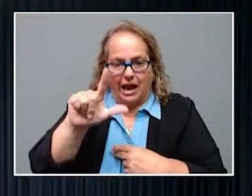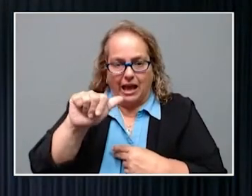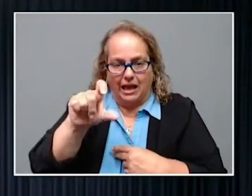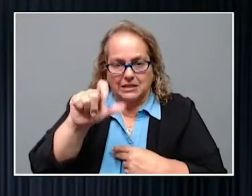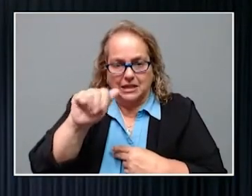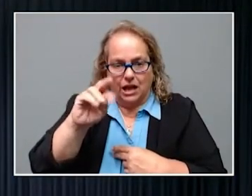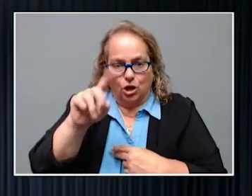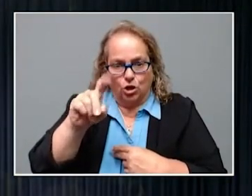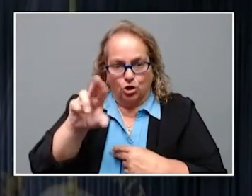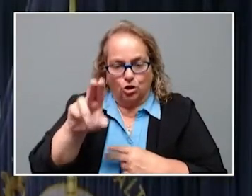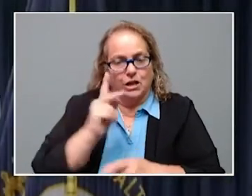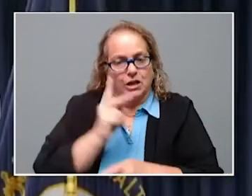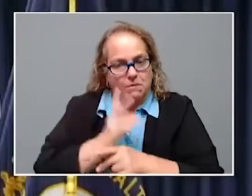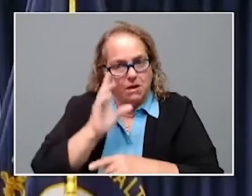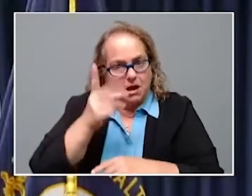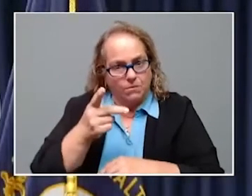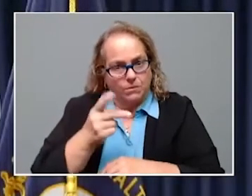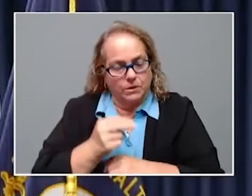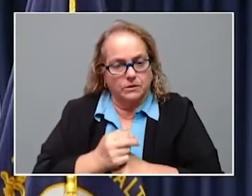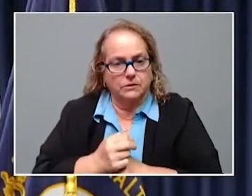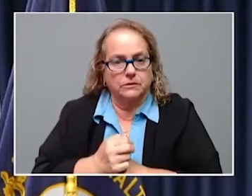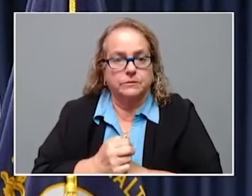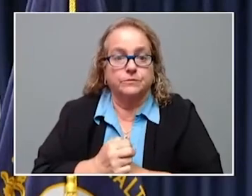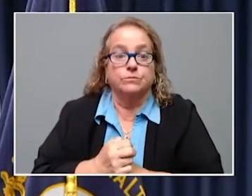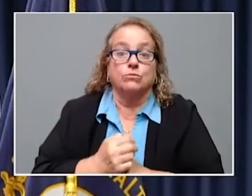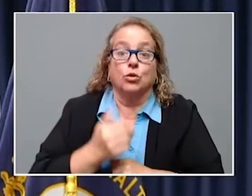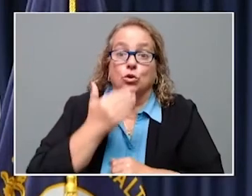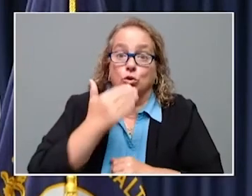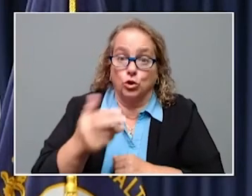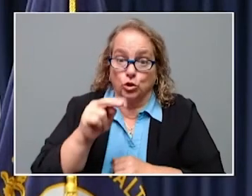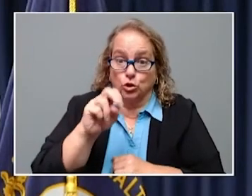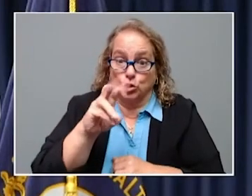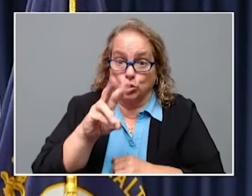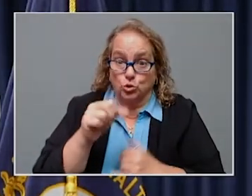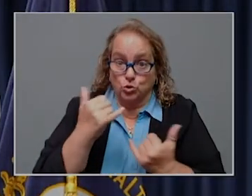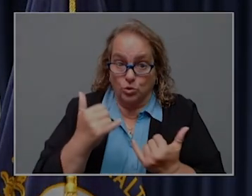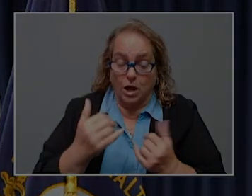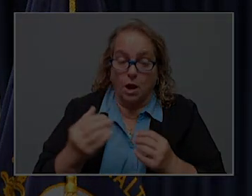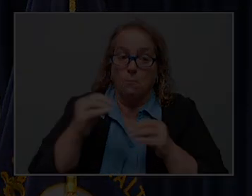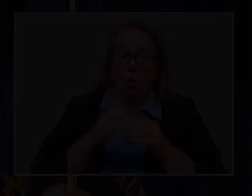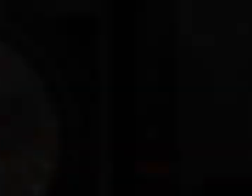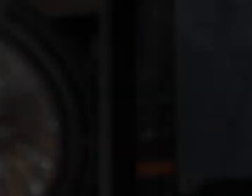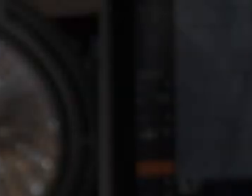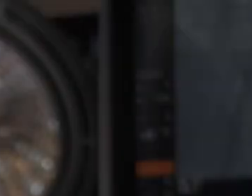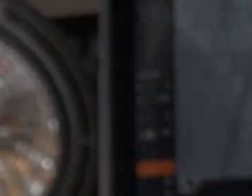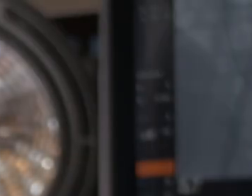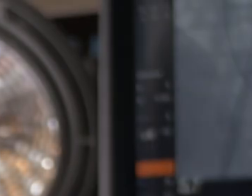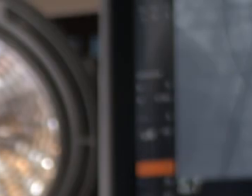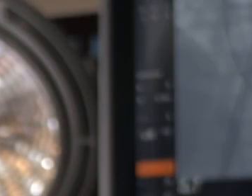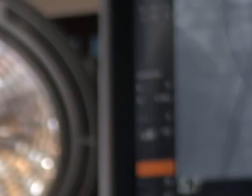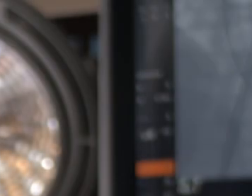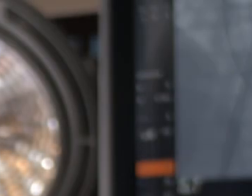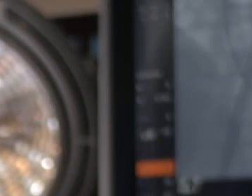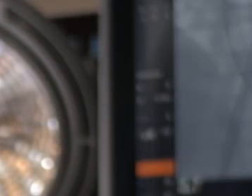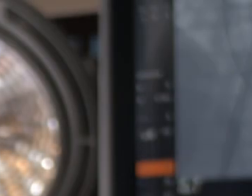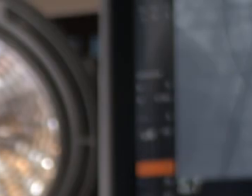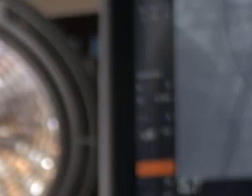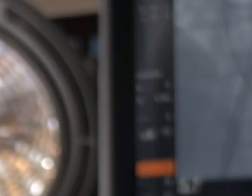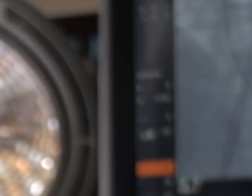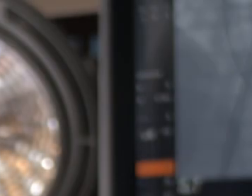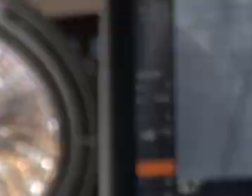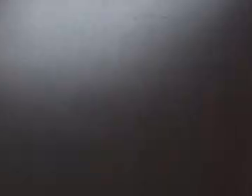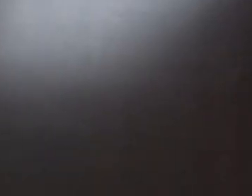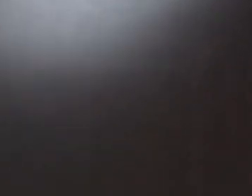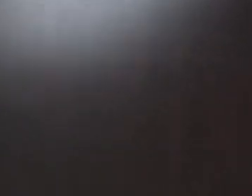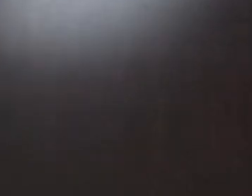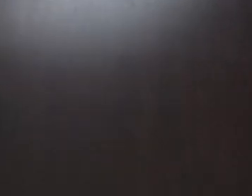coming to some eastern Kentucky health care centers, including some in Floyd, Knott, and Perry counties. Here at Pikeville Medical Center's Heart and Vascular